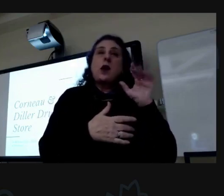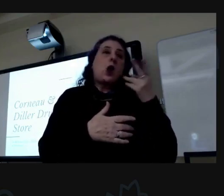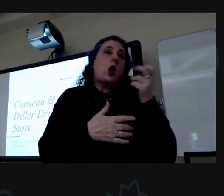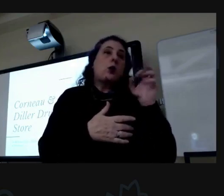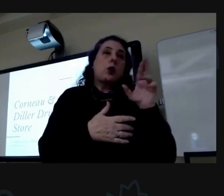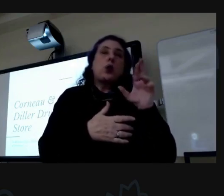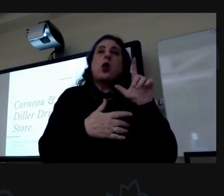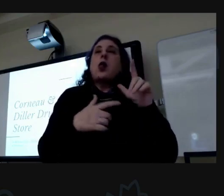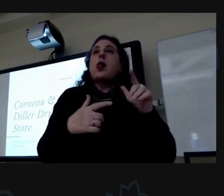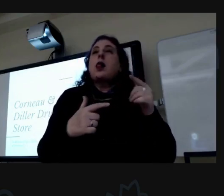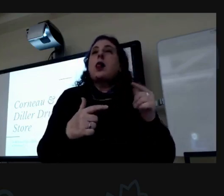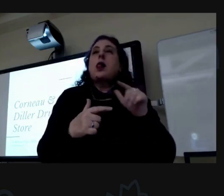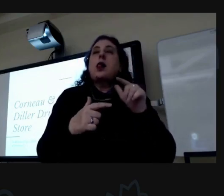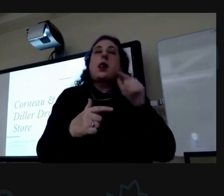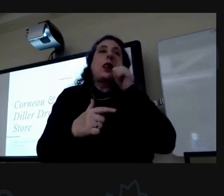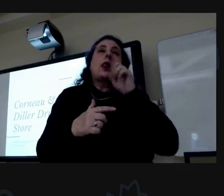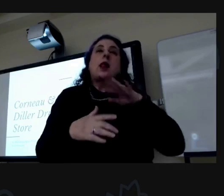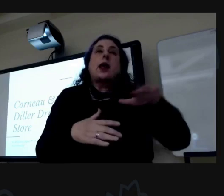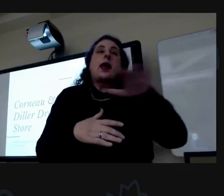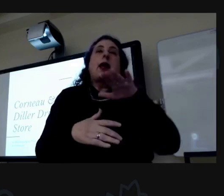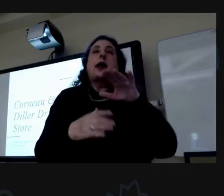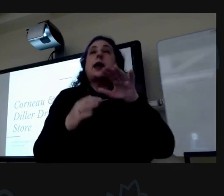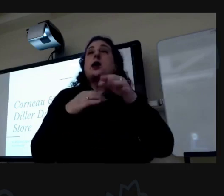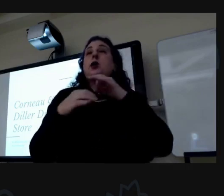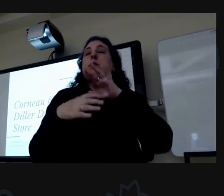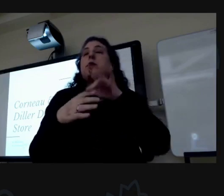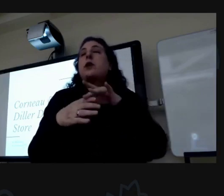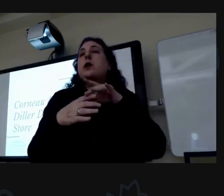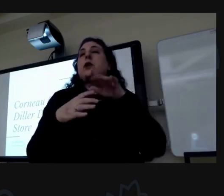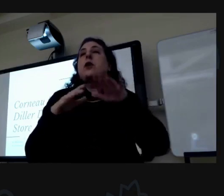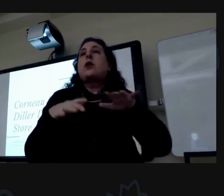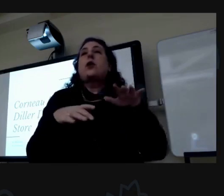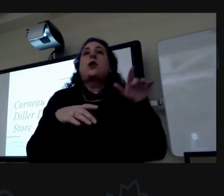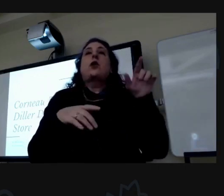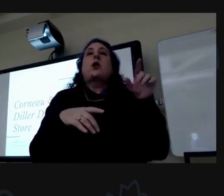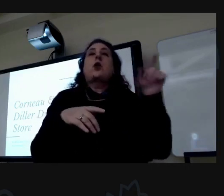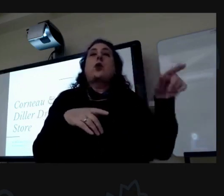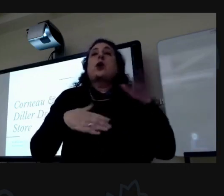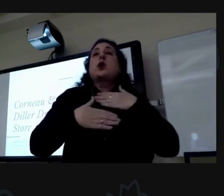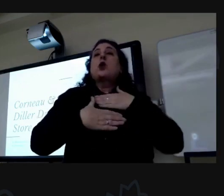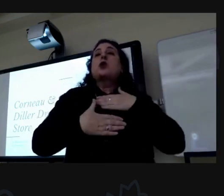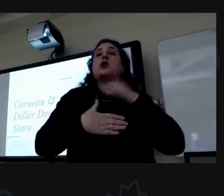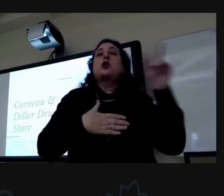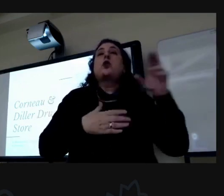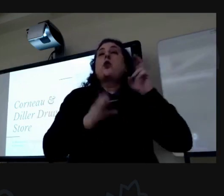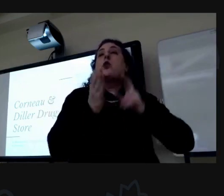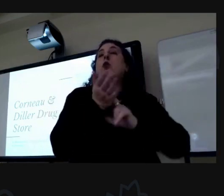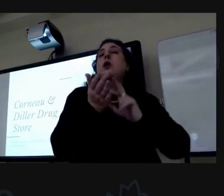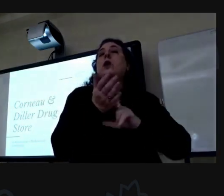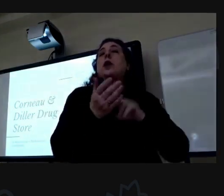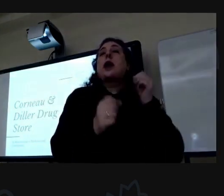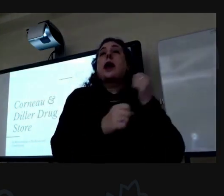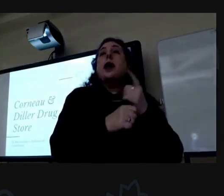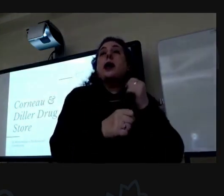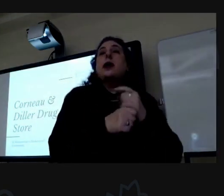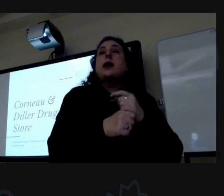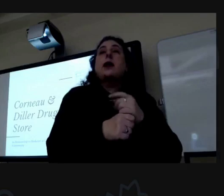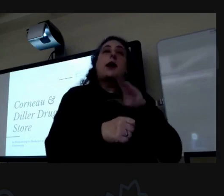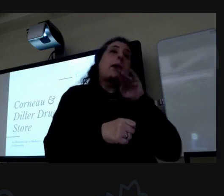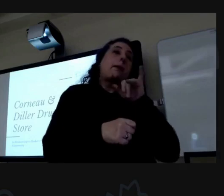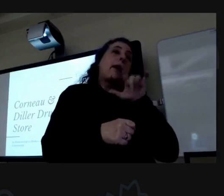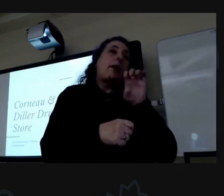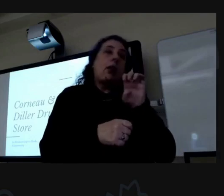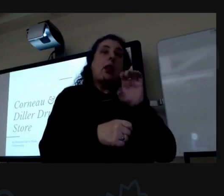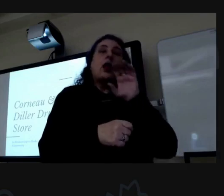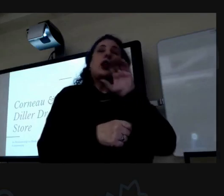lake interpretive center across the champaign county forest preserve district we encourage you to register for our annual maple sugar